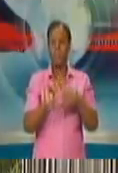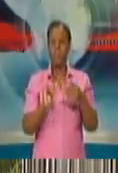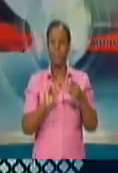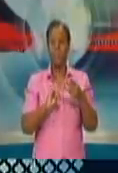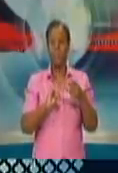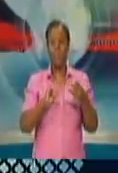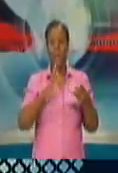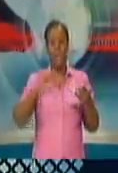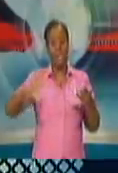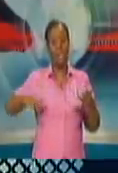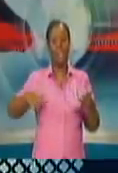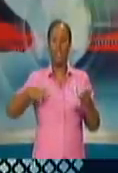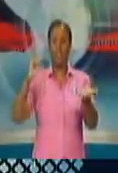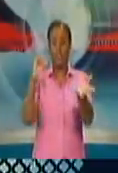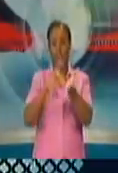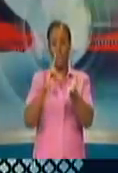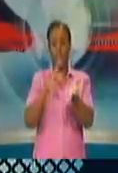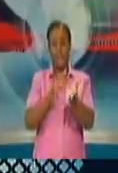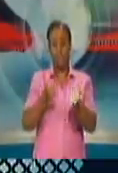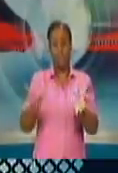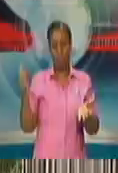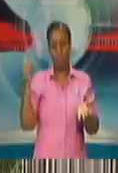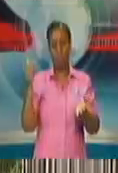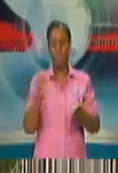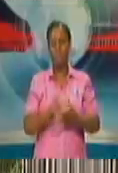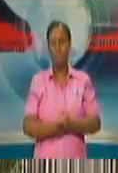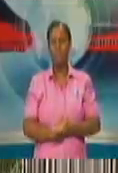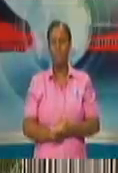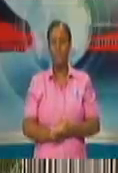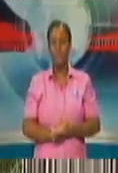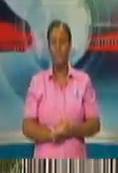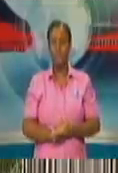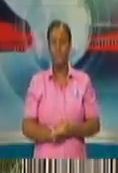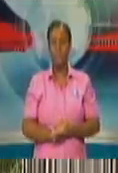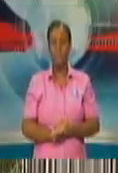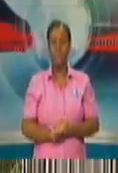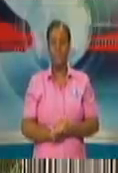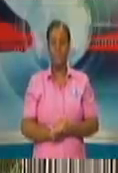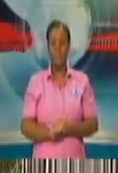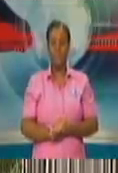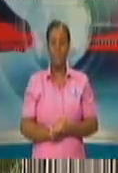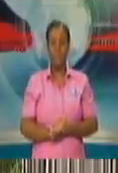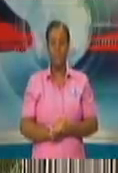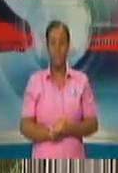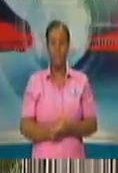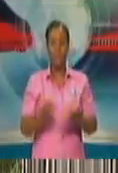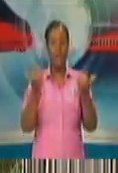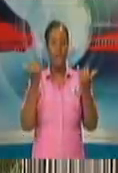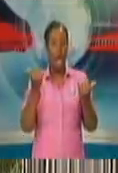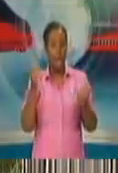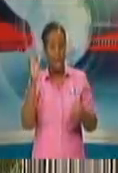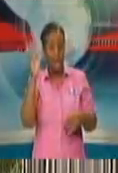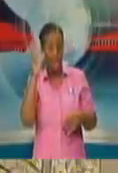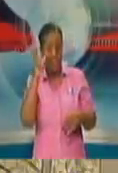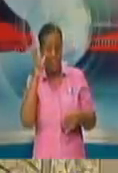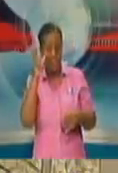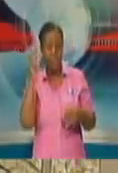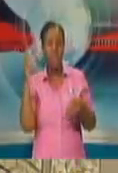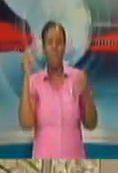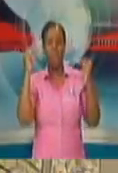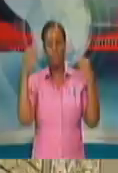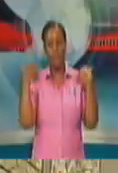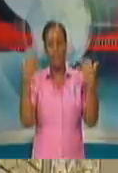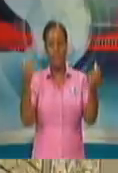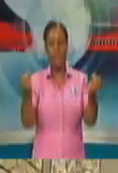Medical Officer, Dr. Roshan Parasram. Let us now hear from the Minister of Health, the Honourable Terence Diyal Singh, who will